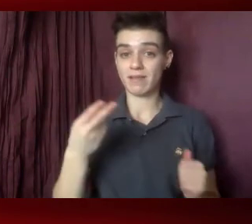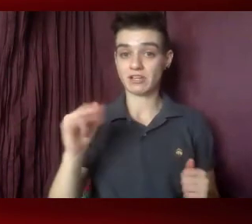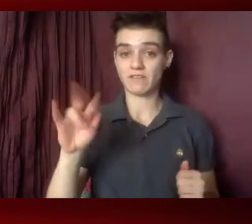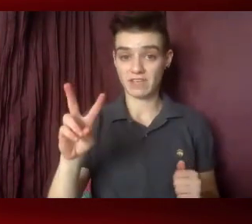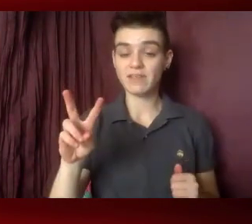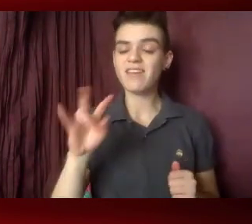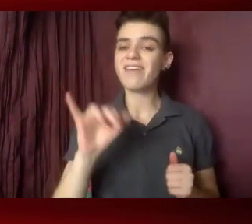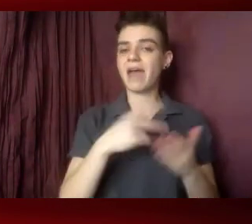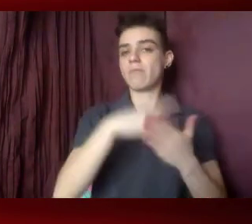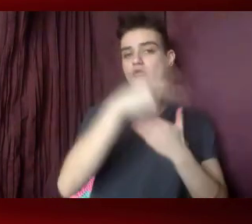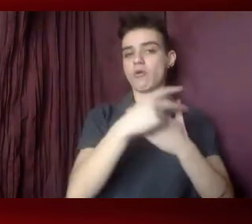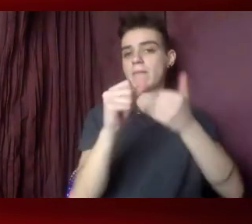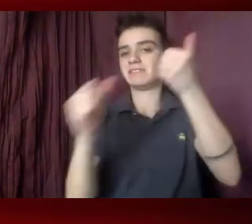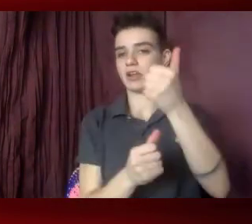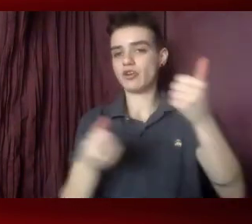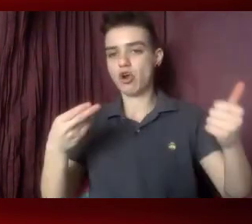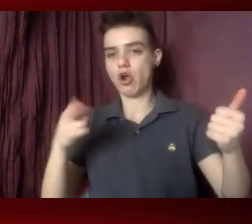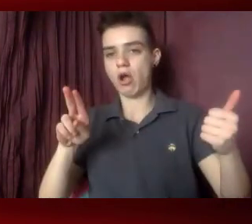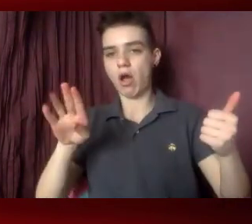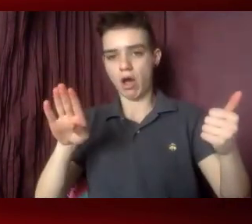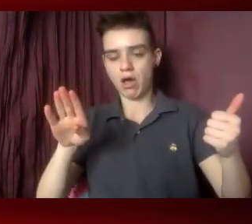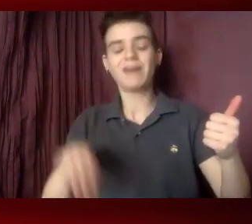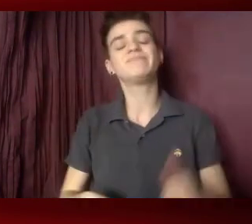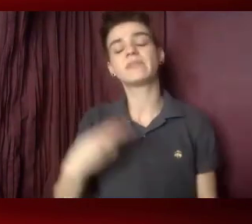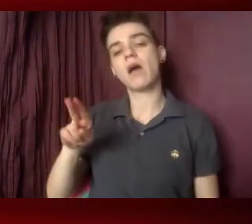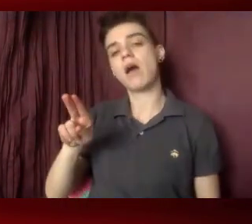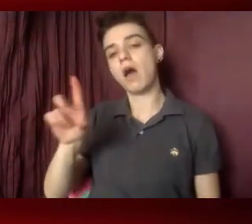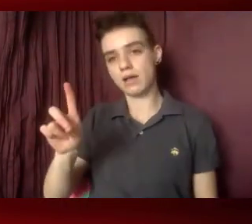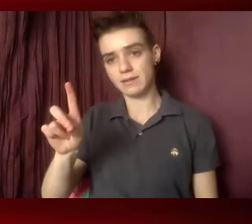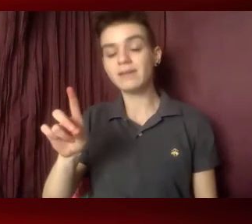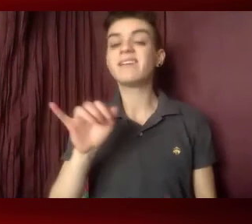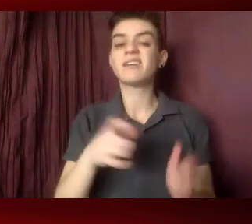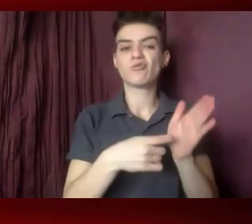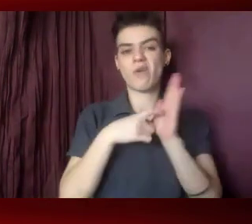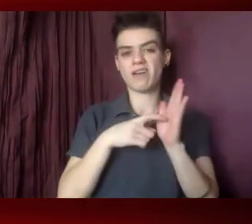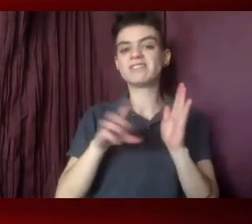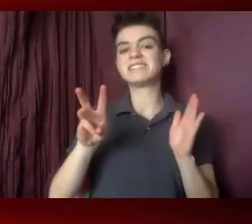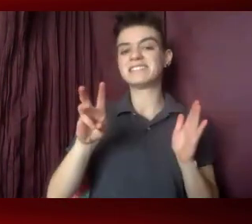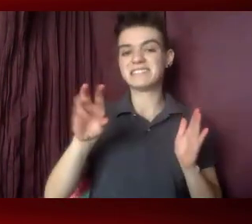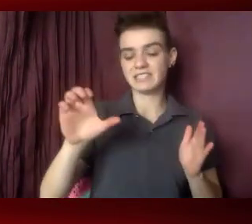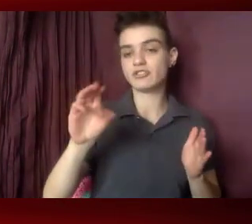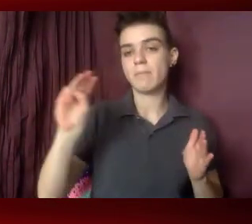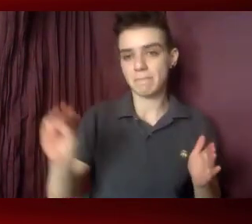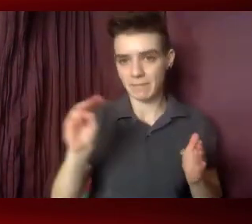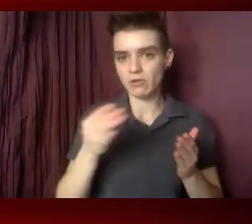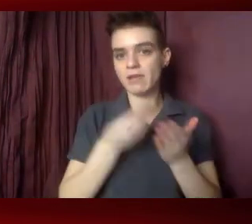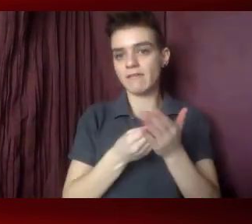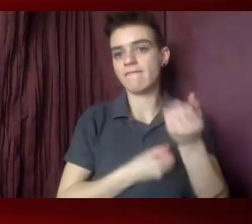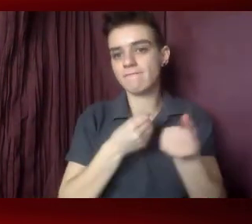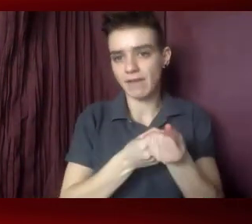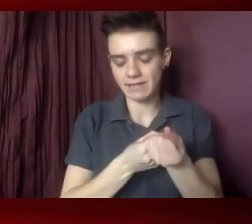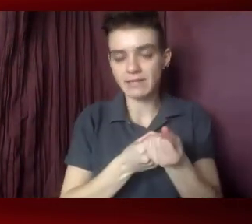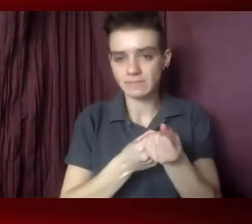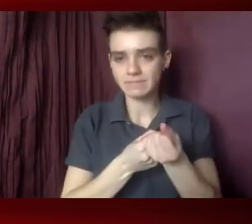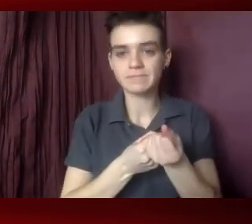program sits within HUD, Housing and Urban Development. and requires $600 million in funding so that no one who depends on its